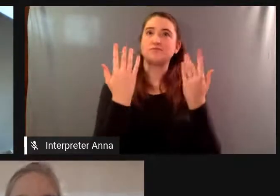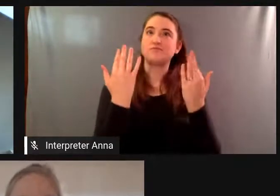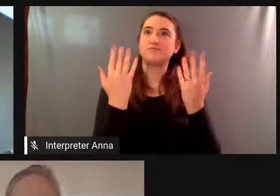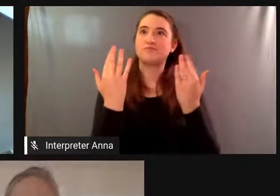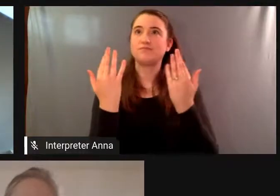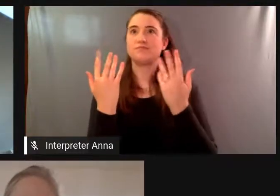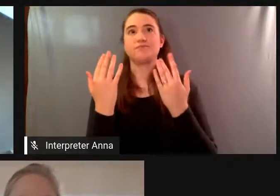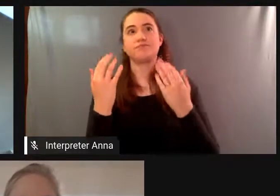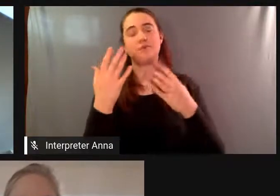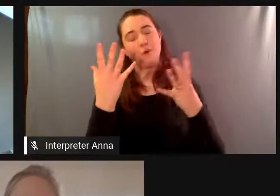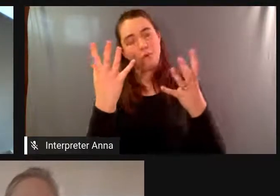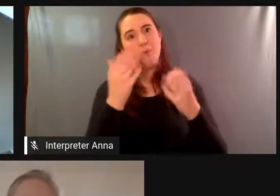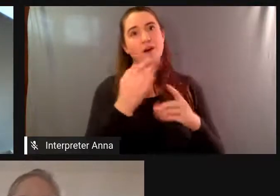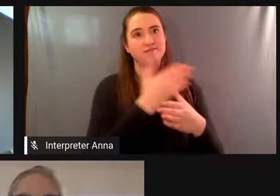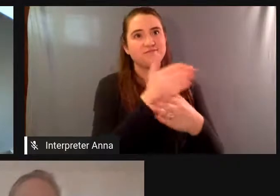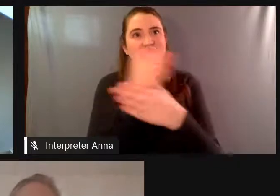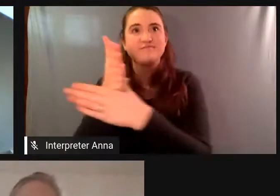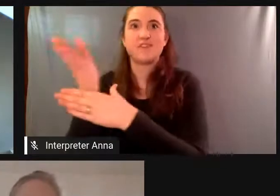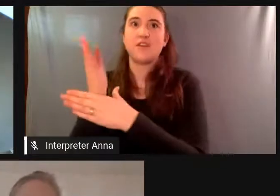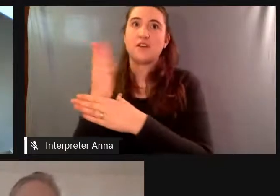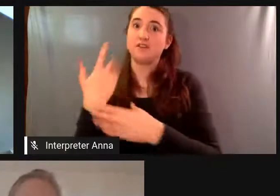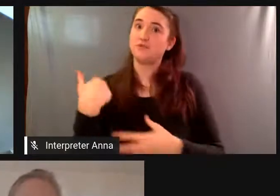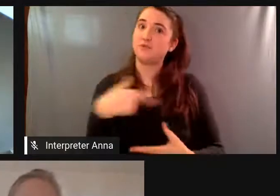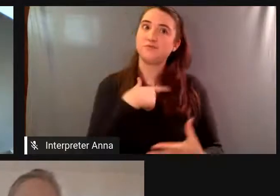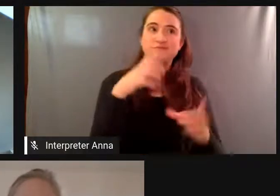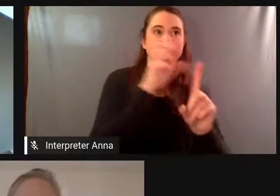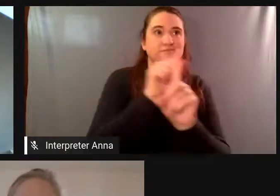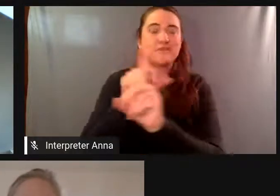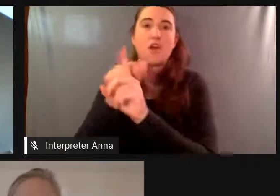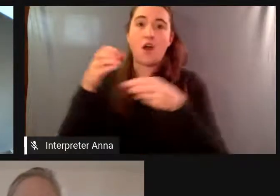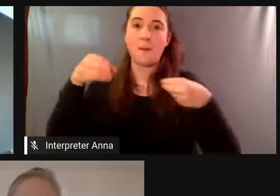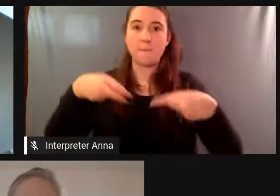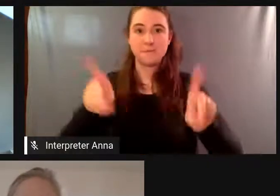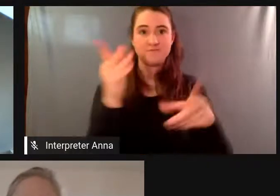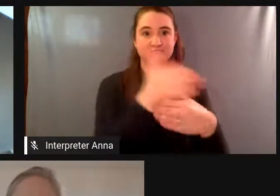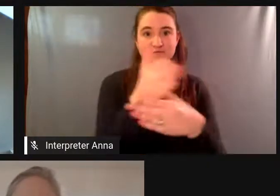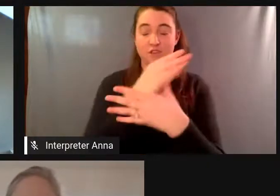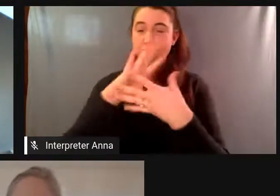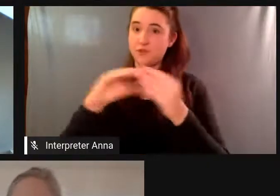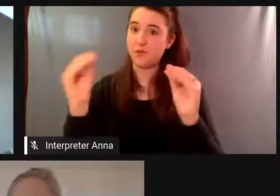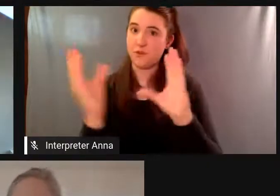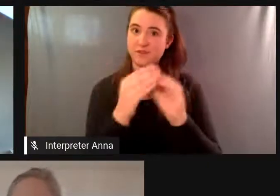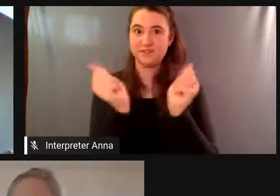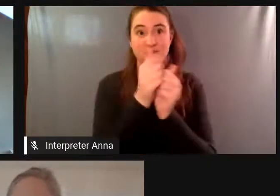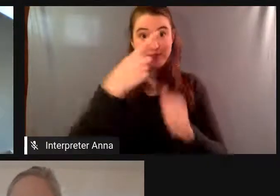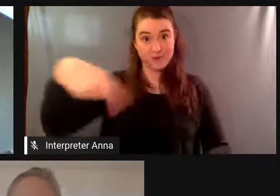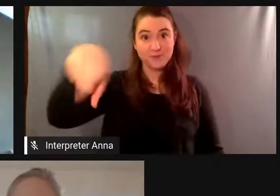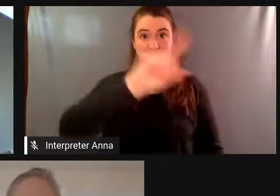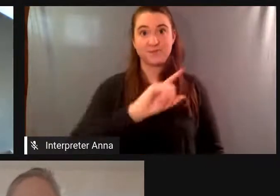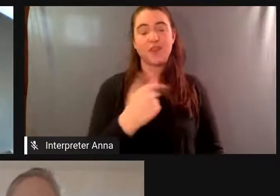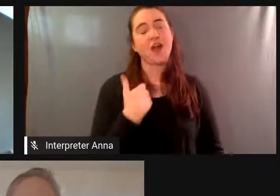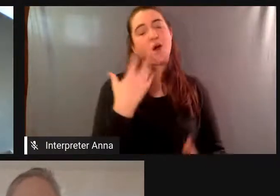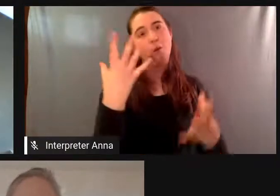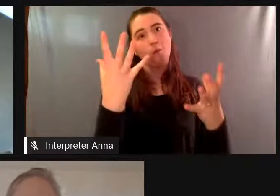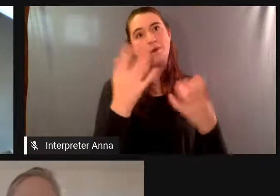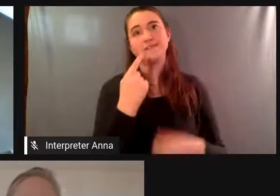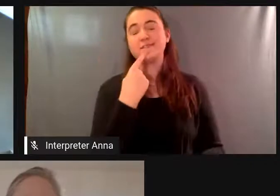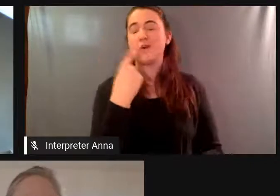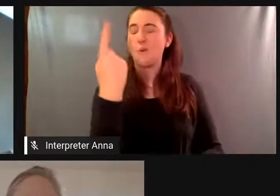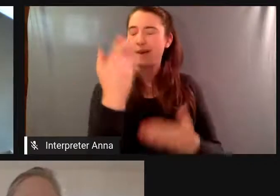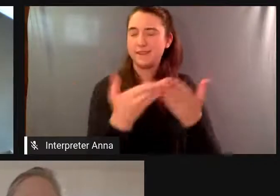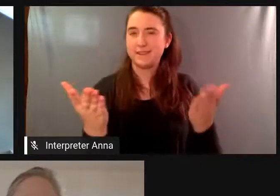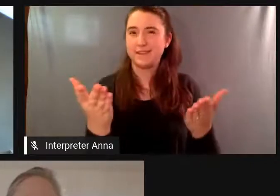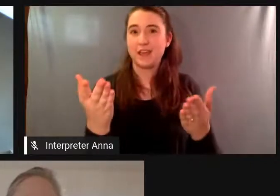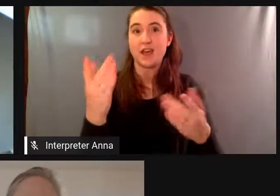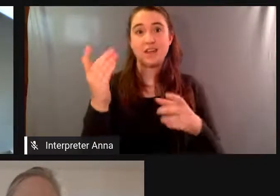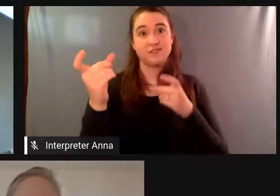take what we can get in terms of how we can share stories with you uh i want to just say one thing the director of this film is about as close to prolific